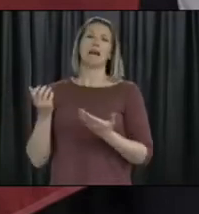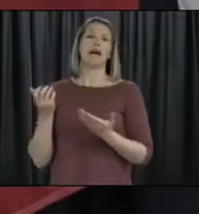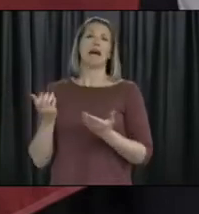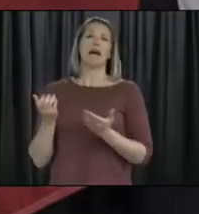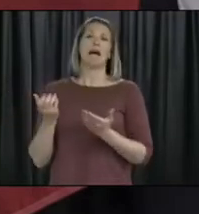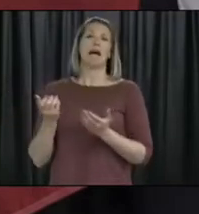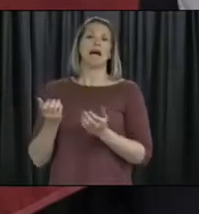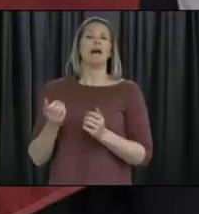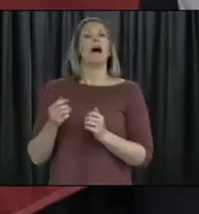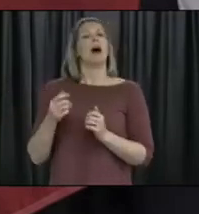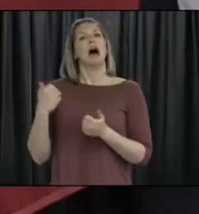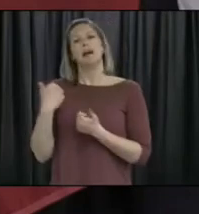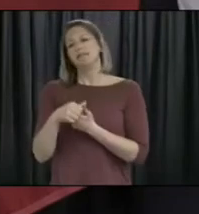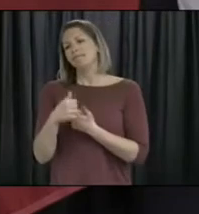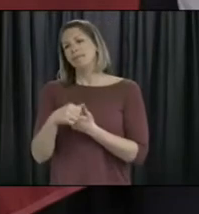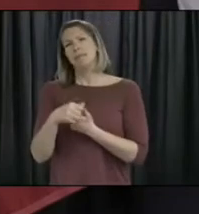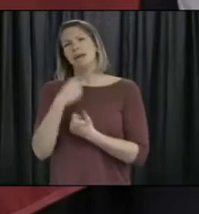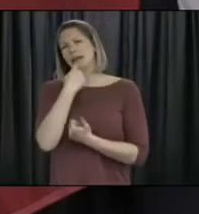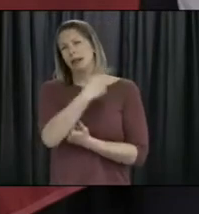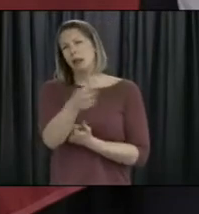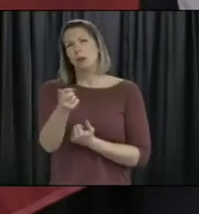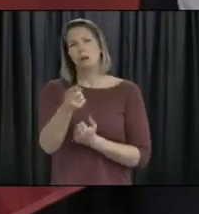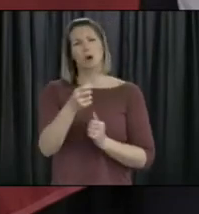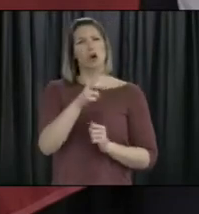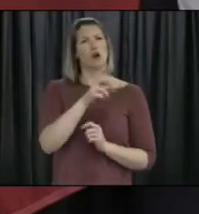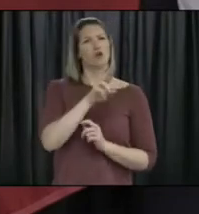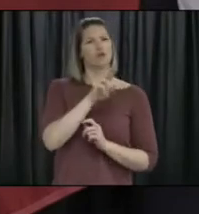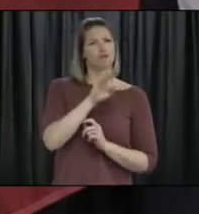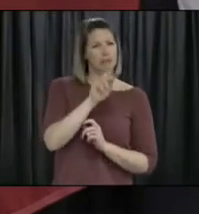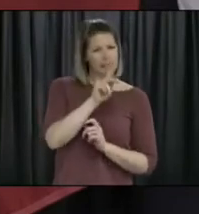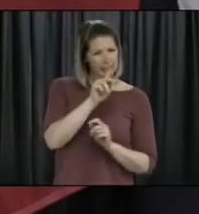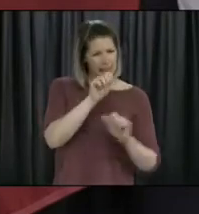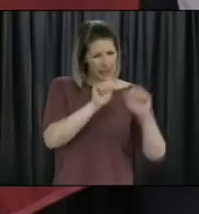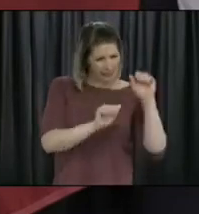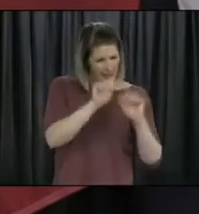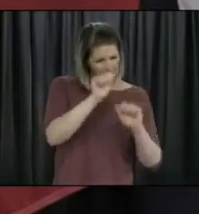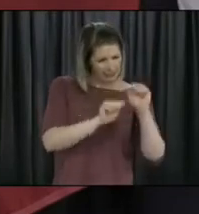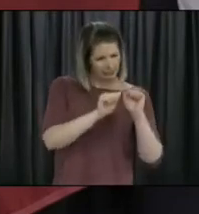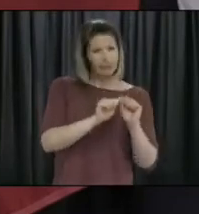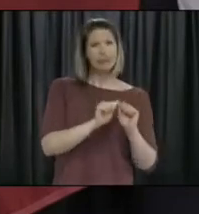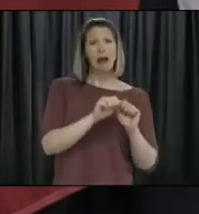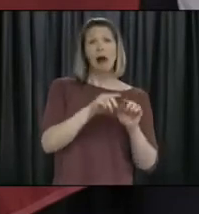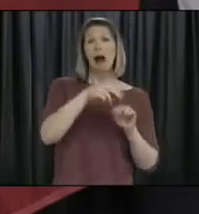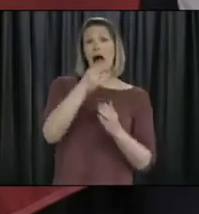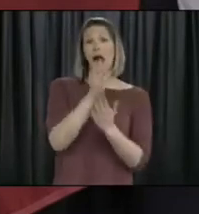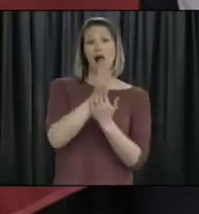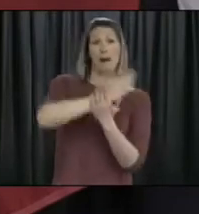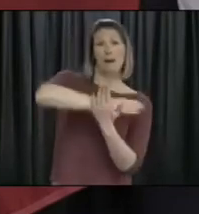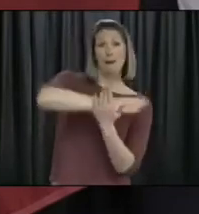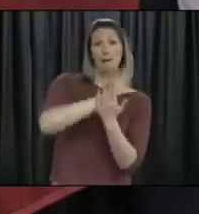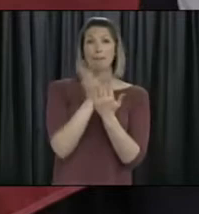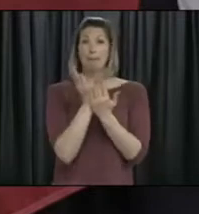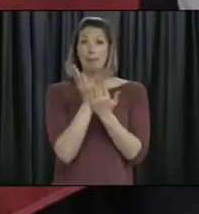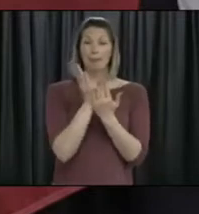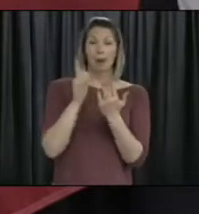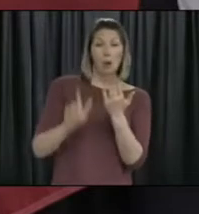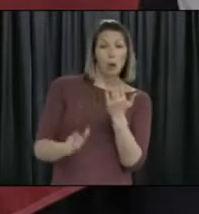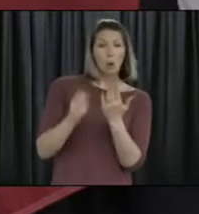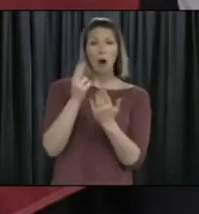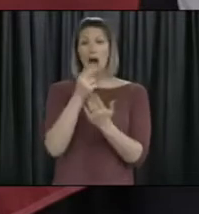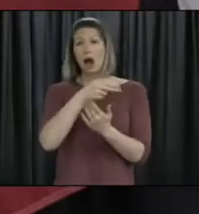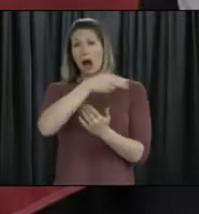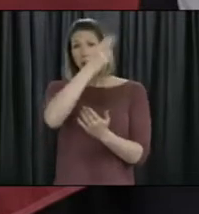occur. Risk assessments must happen. And, you at the end of the day, someone has to make a decision here. Can you do this without